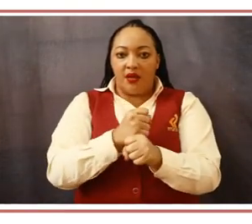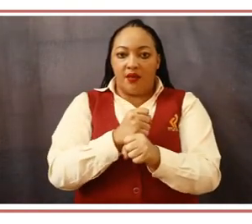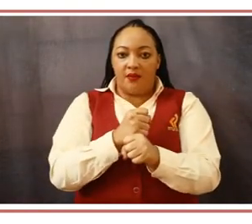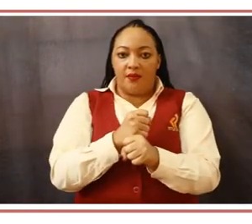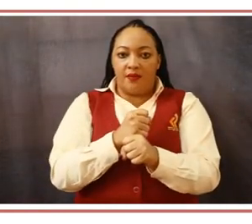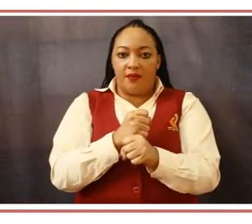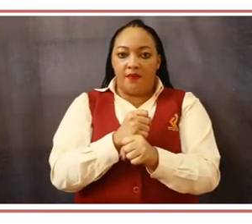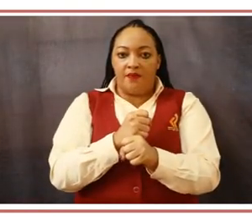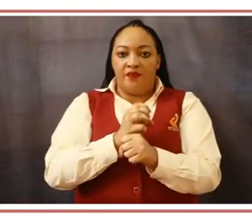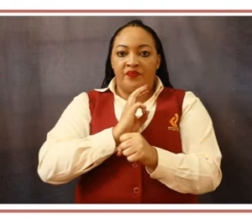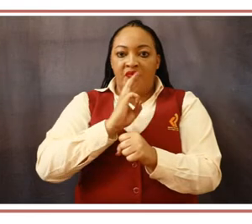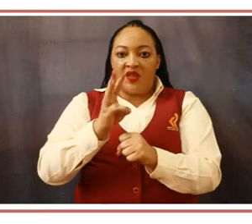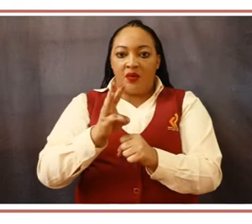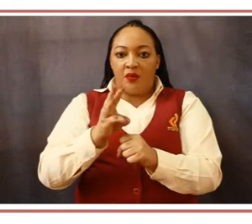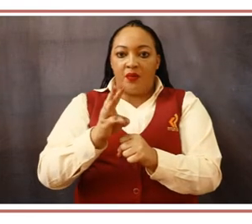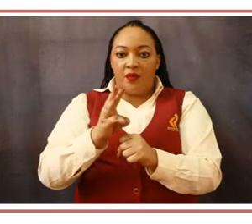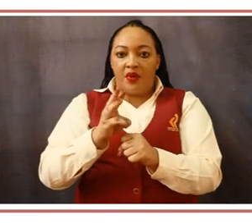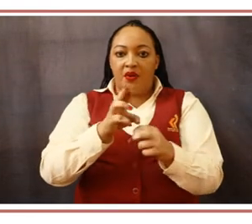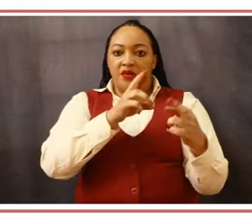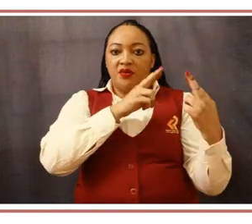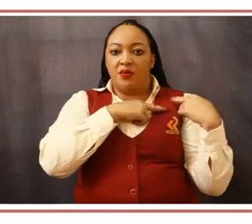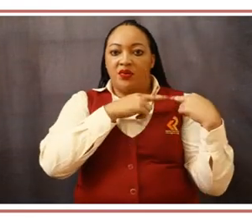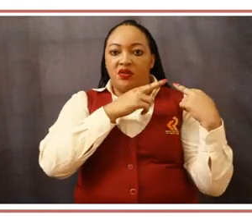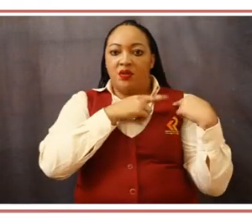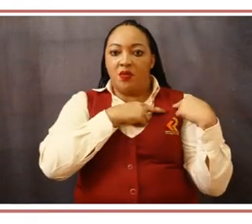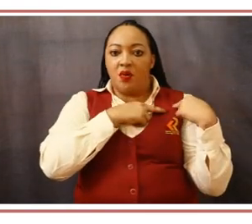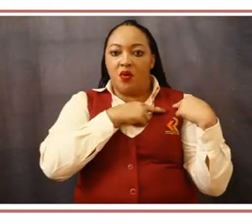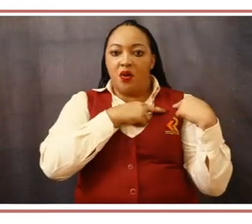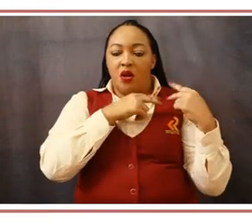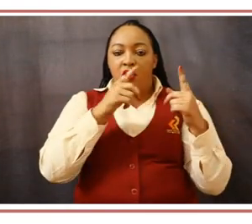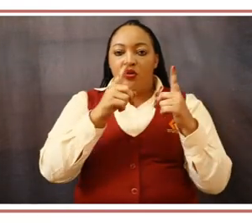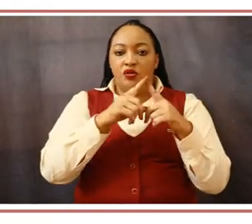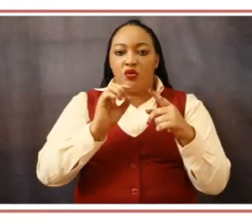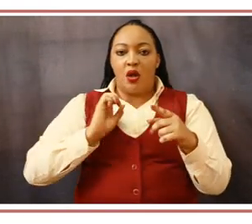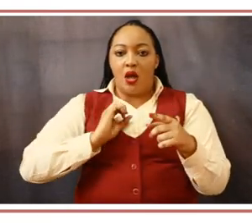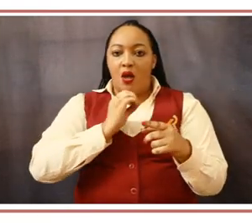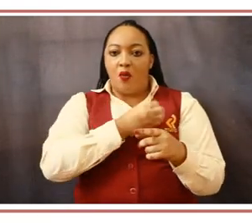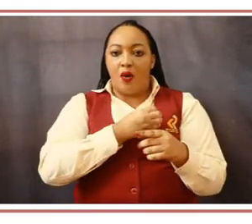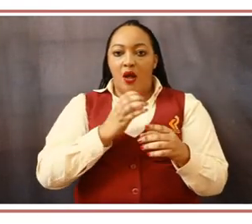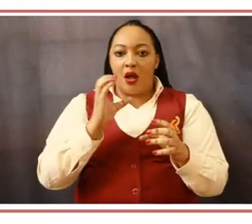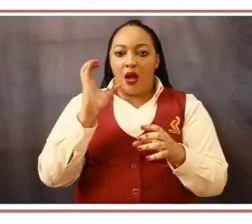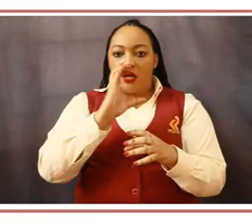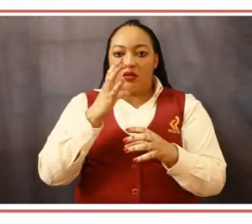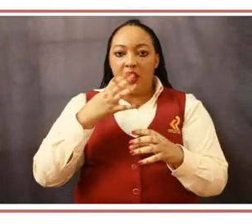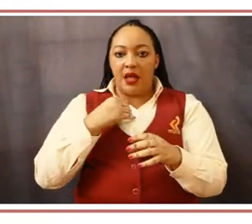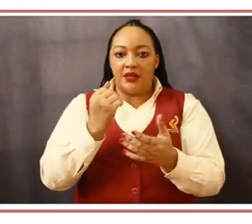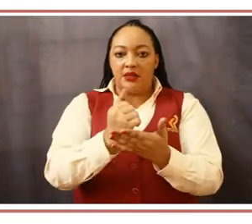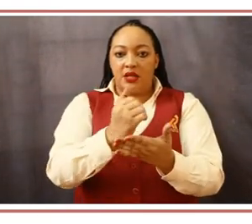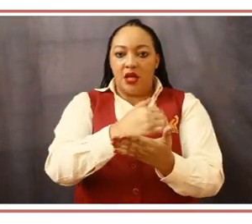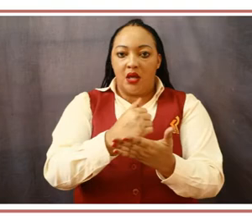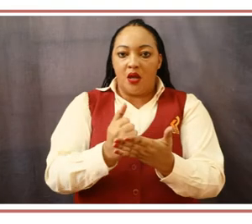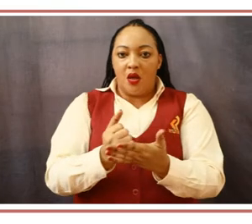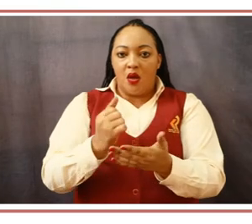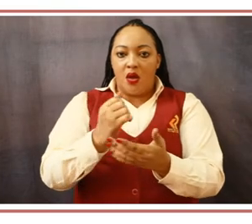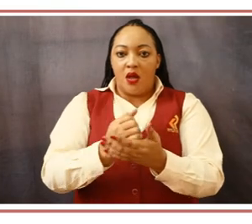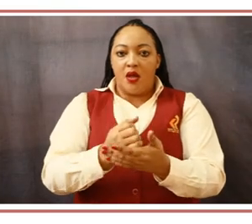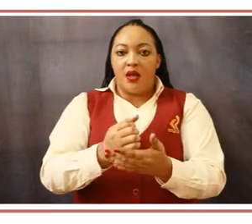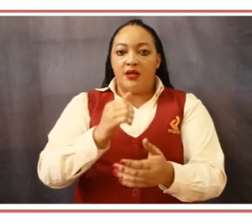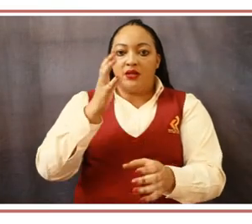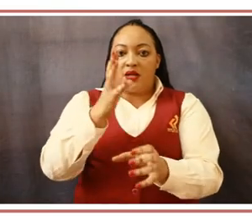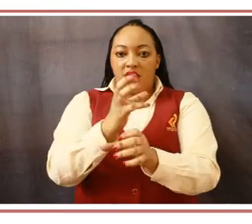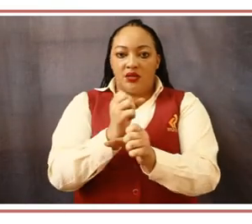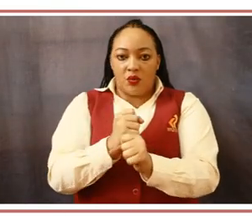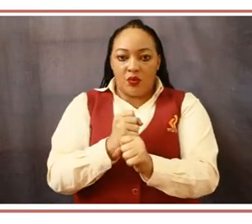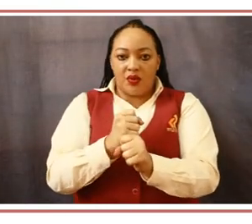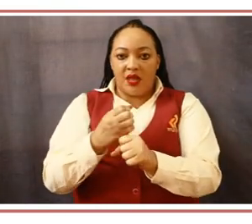rail services. We will deliver services within the specified time and standard to the satisfaction of our customers. Safety.